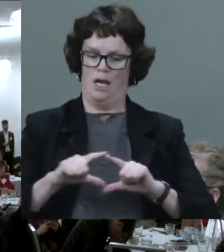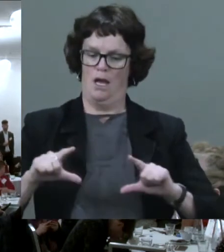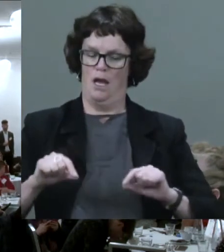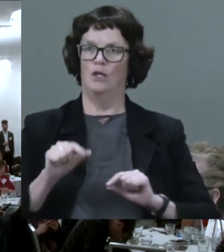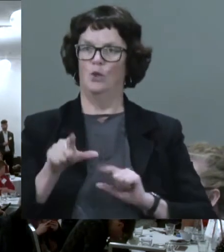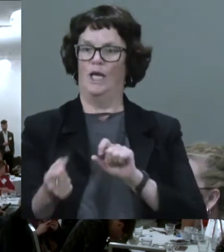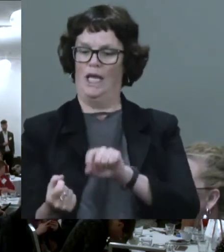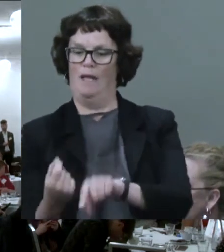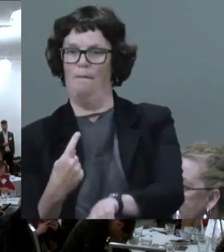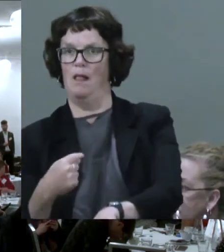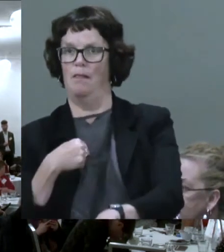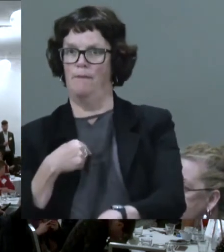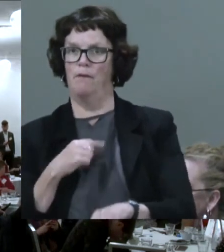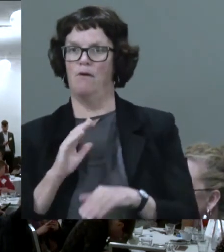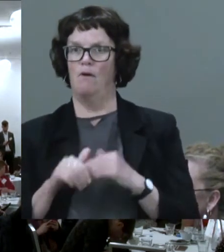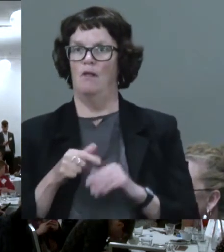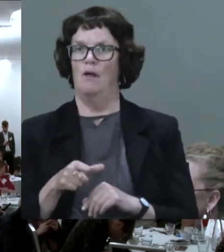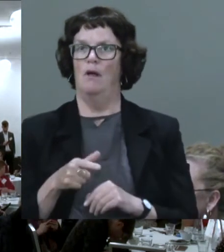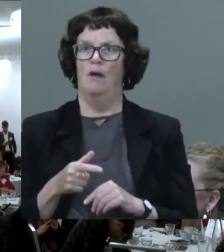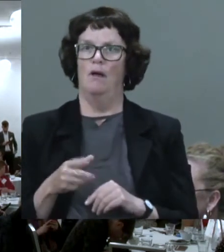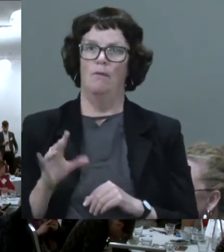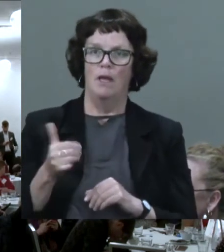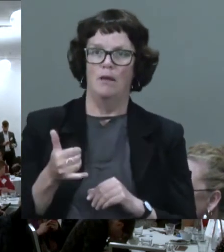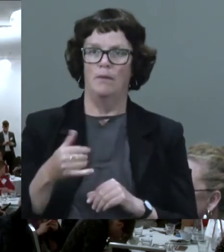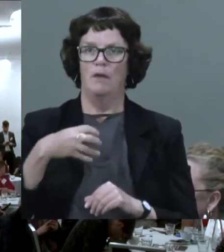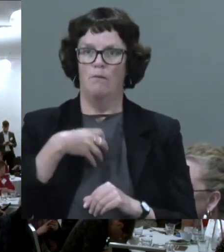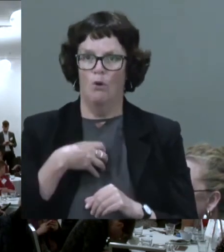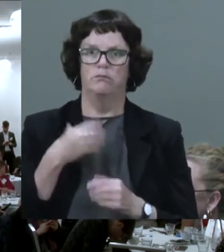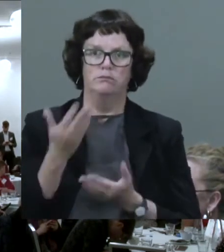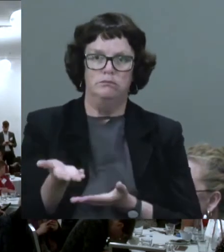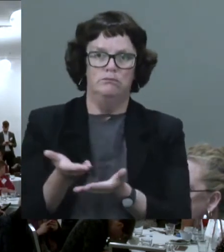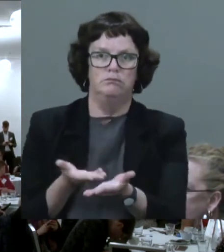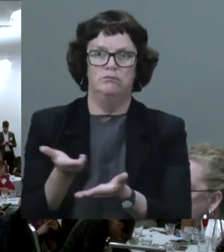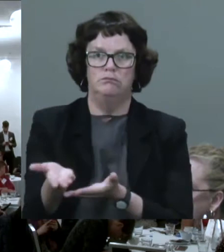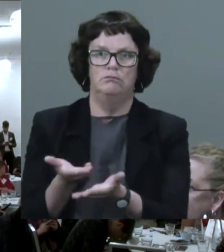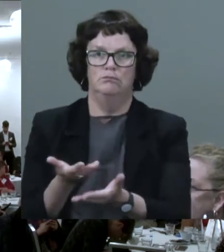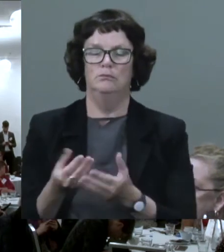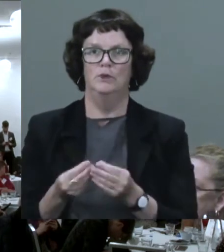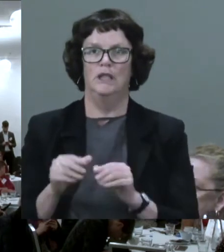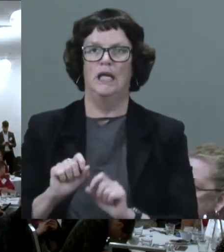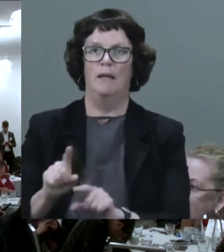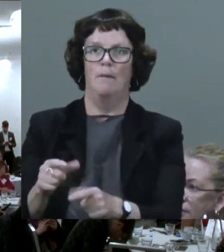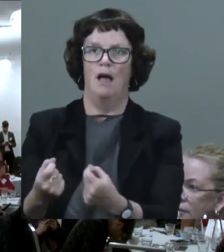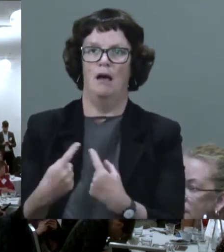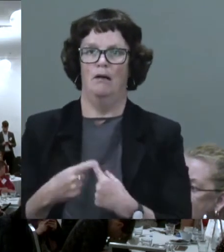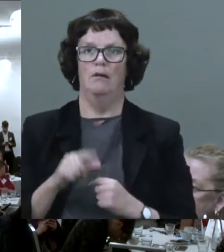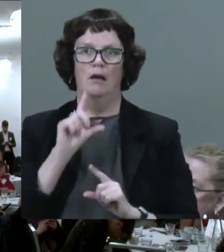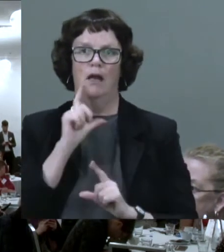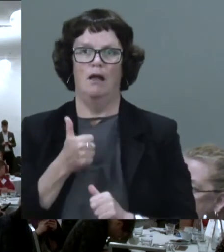about it and then we can maybe have a bit more of an in-depth dialogue, because I'd love to hear a bit more.